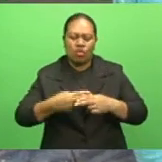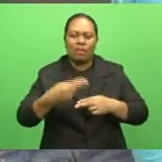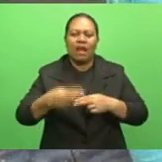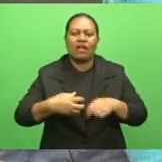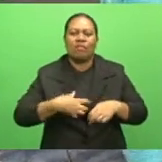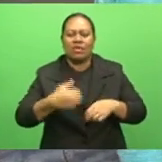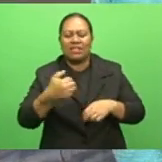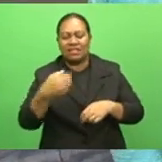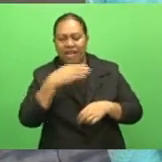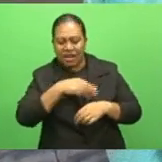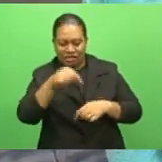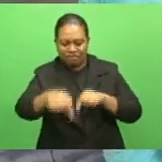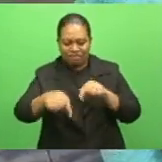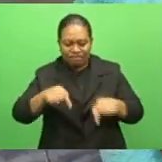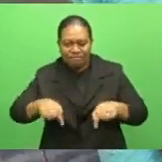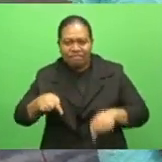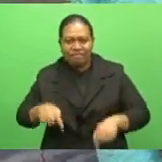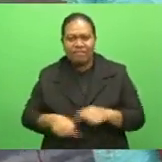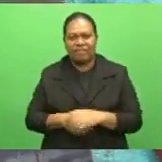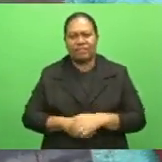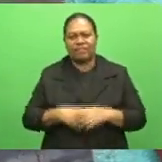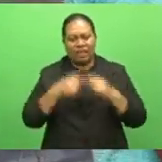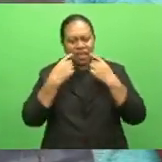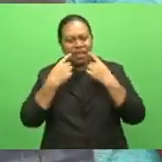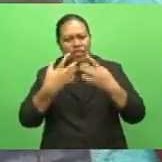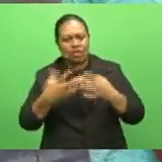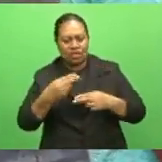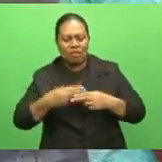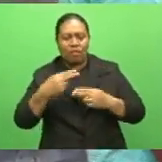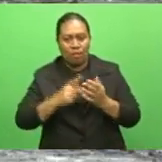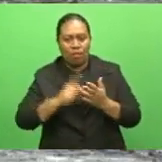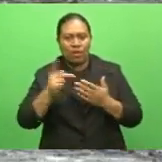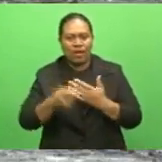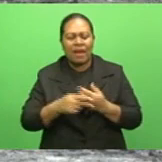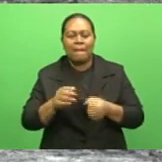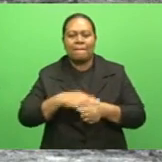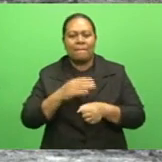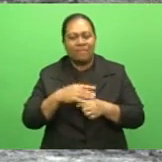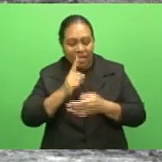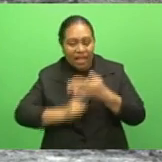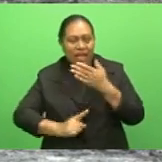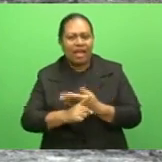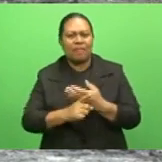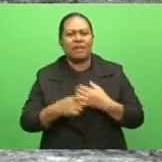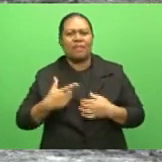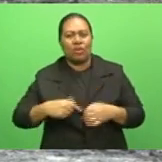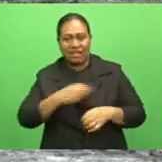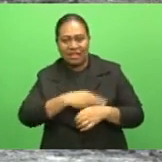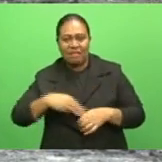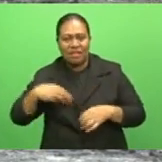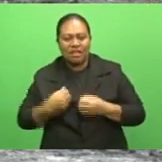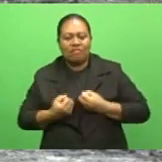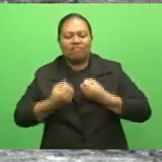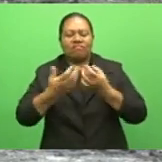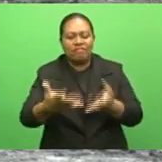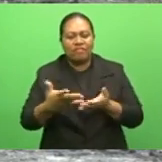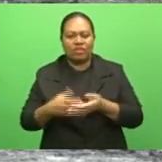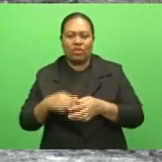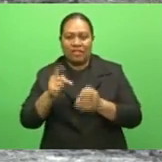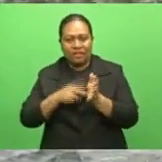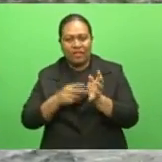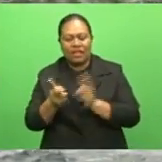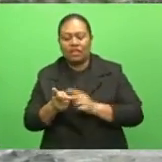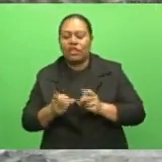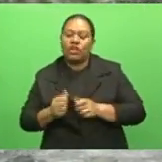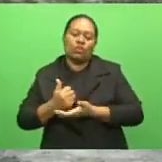mangrove seedlings. The mangrove planting program in Ra was made possible after the minister committed to the villagers to assist in the